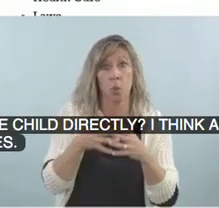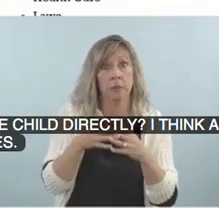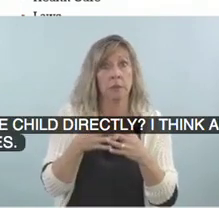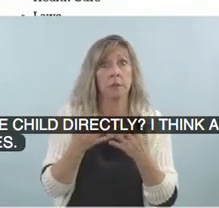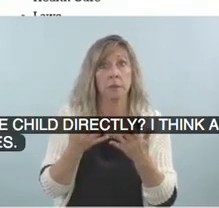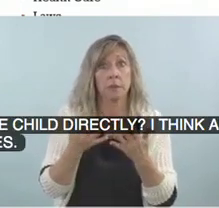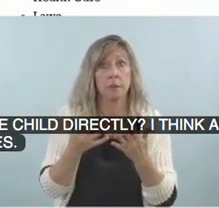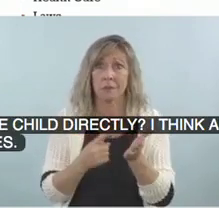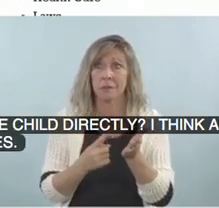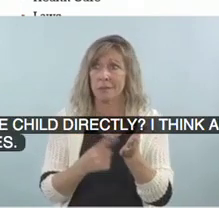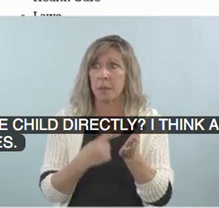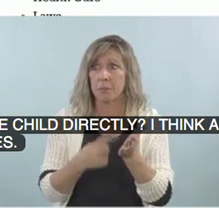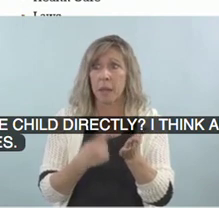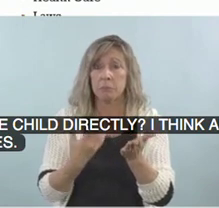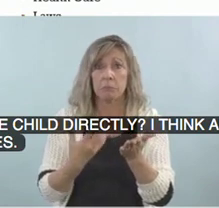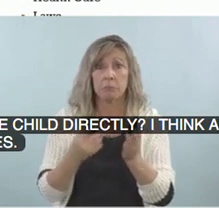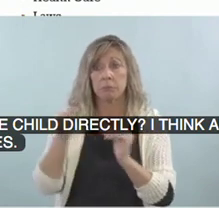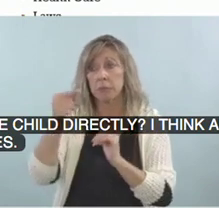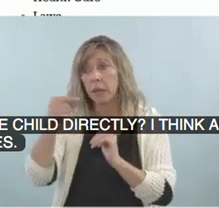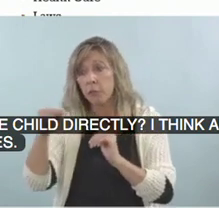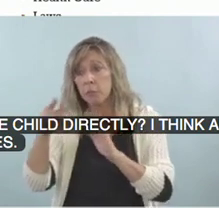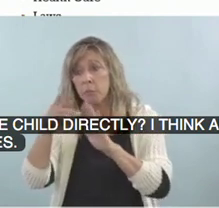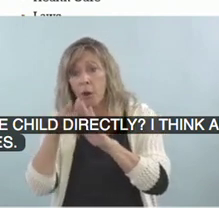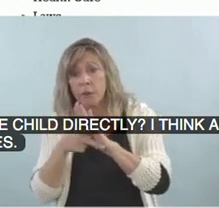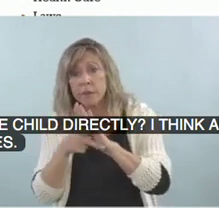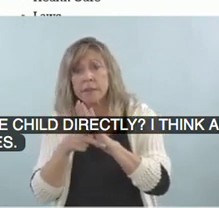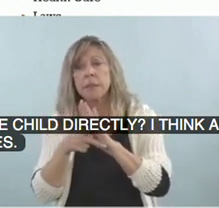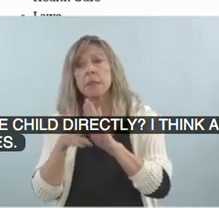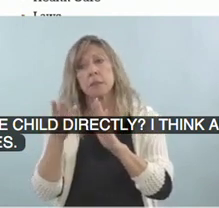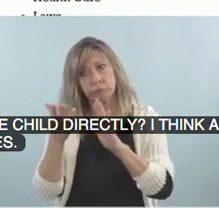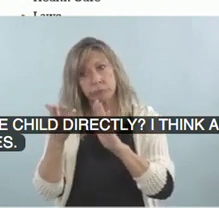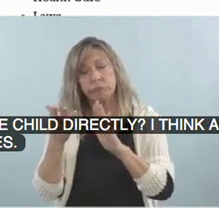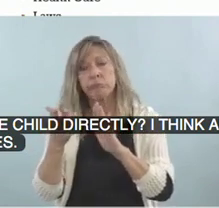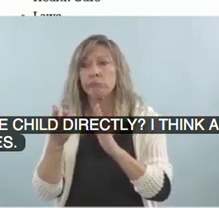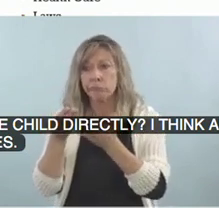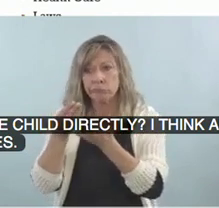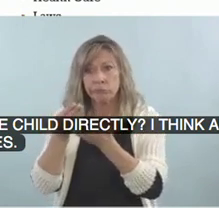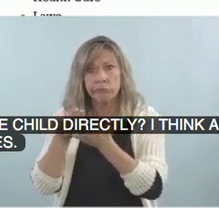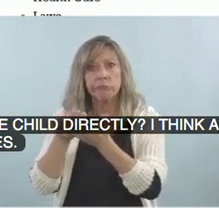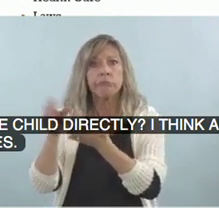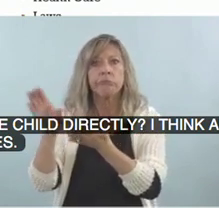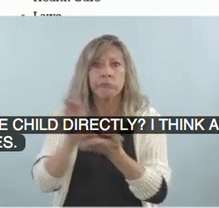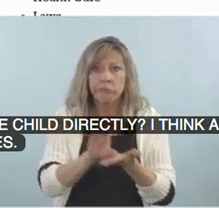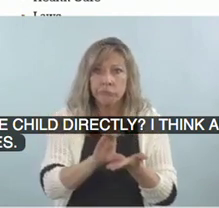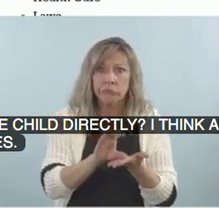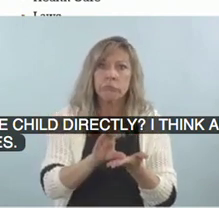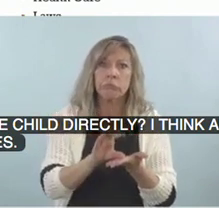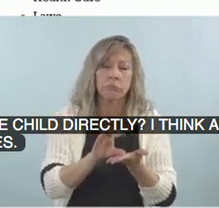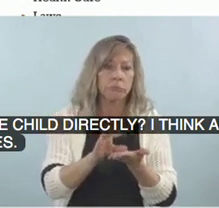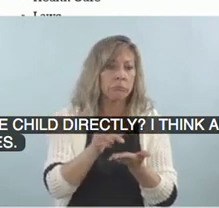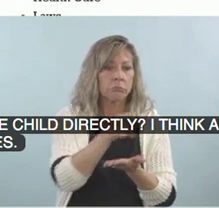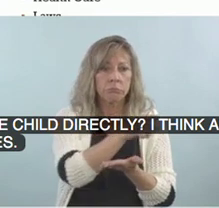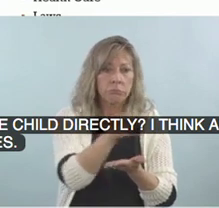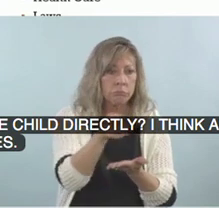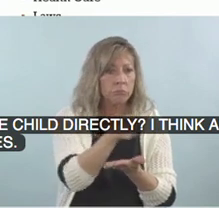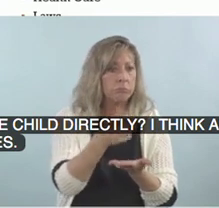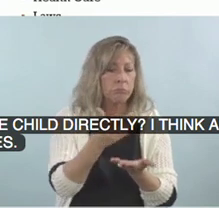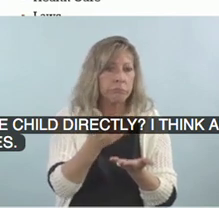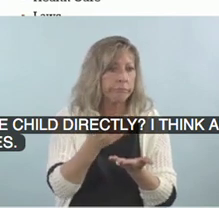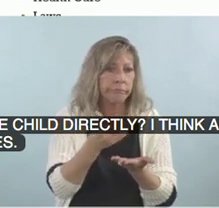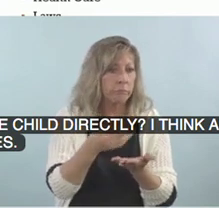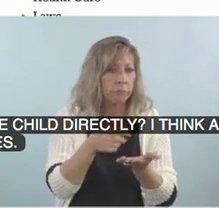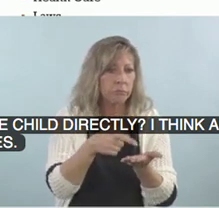there's, uh, government policies that fund, um, uh, people who have children, you know, helps them with their childcare.